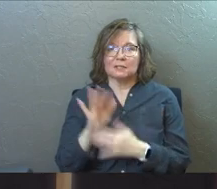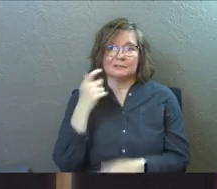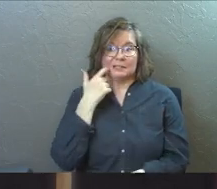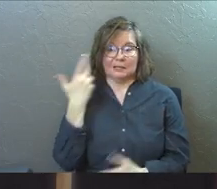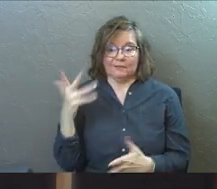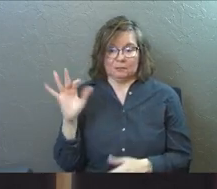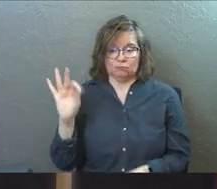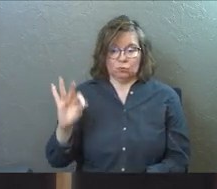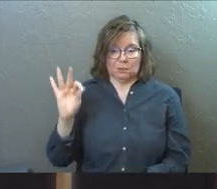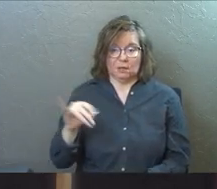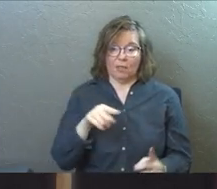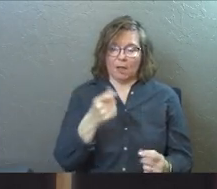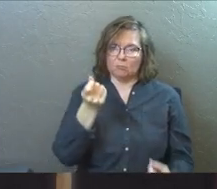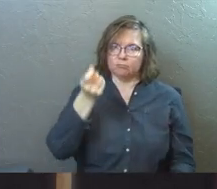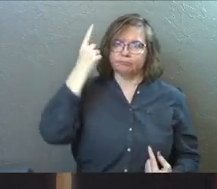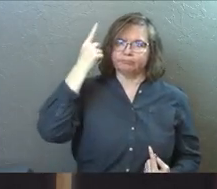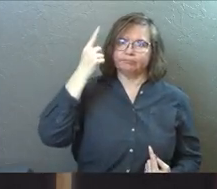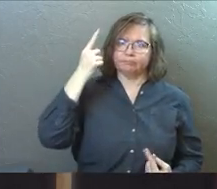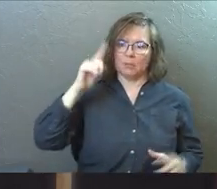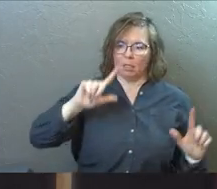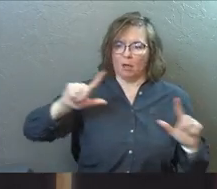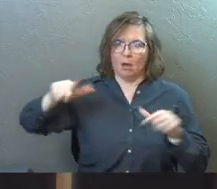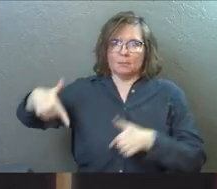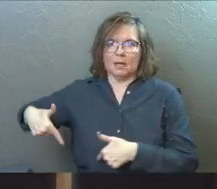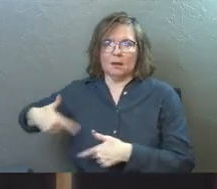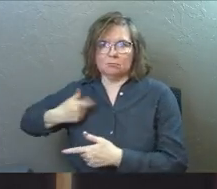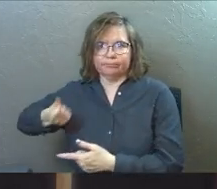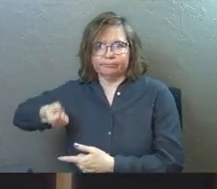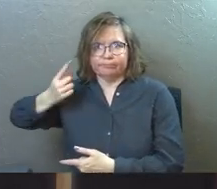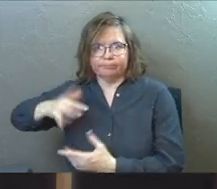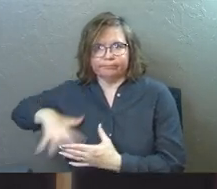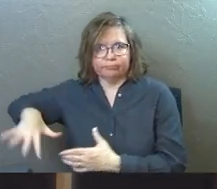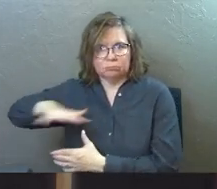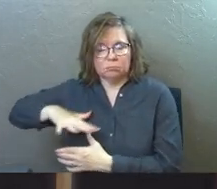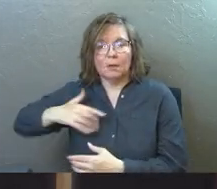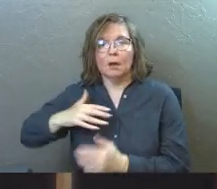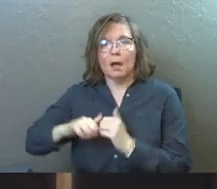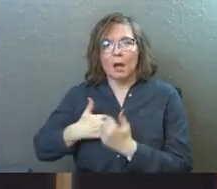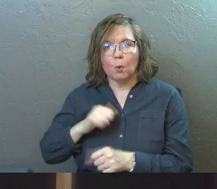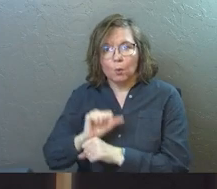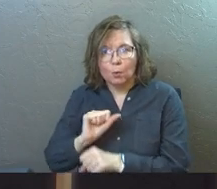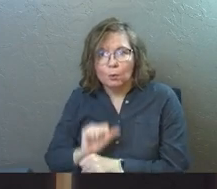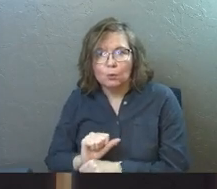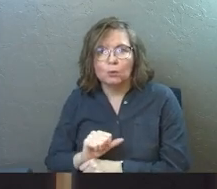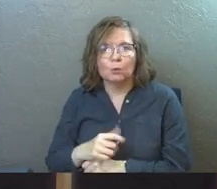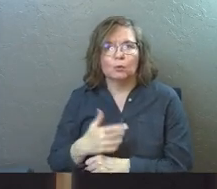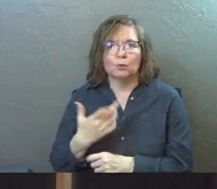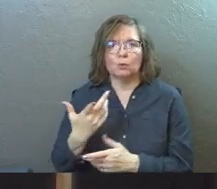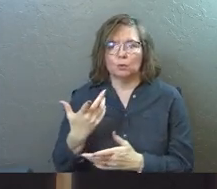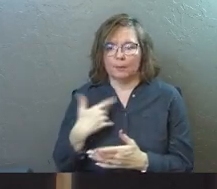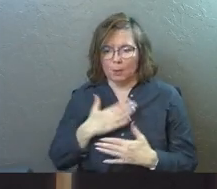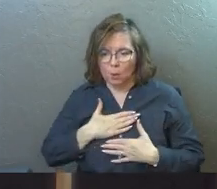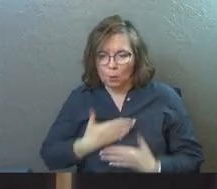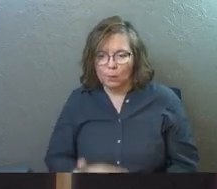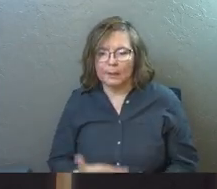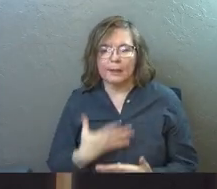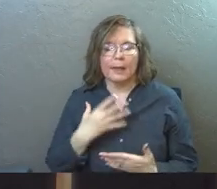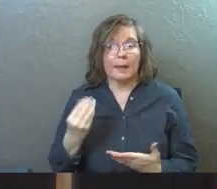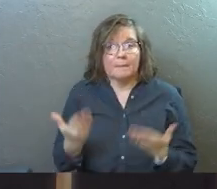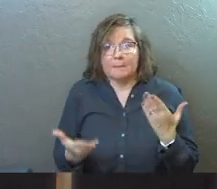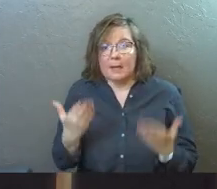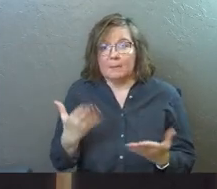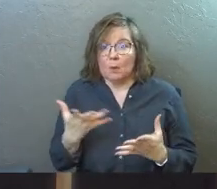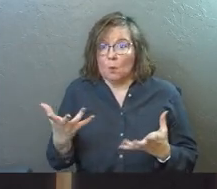preached this sermon. They should get the upside down kingdom now. They should get how this works. They should be willing and